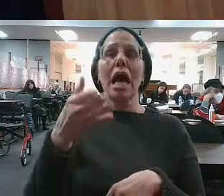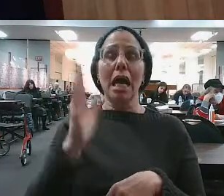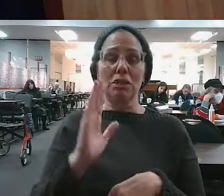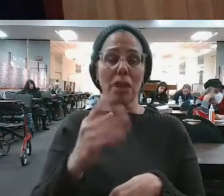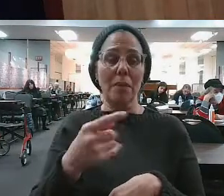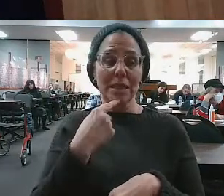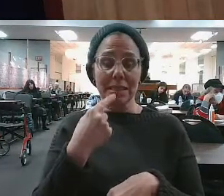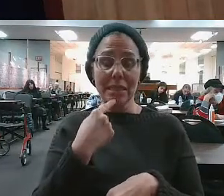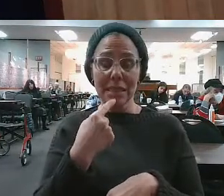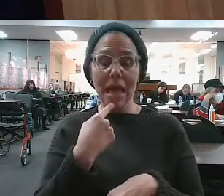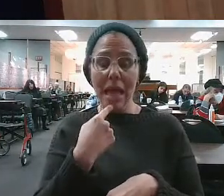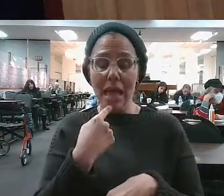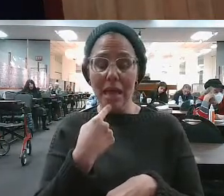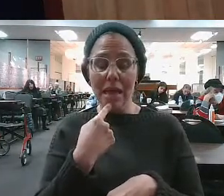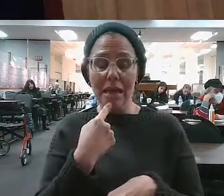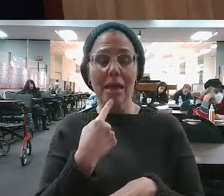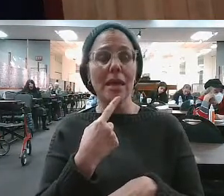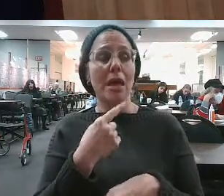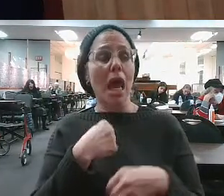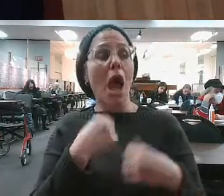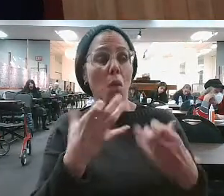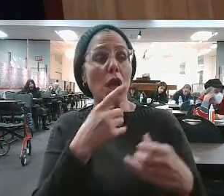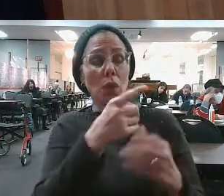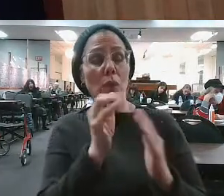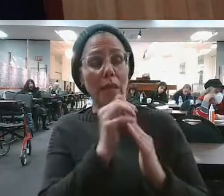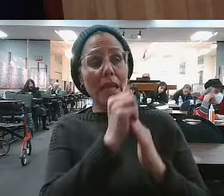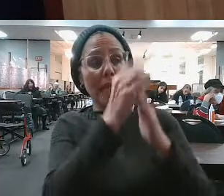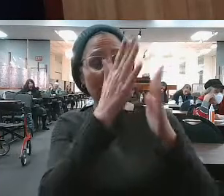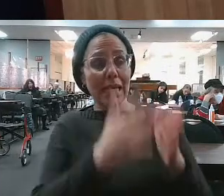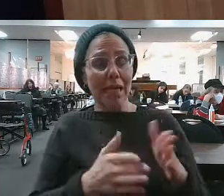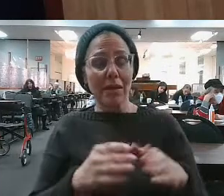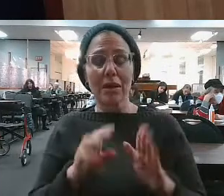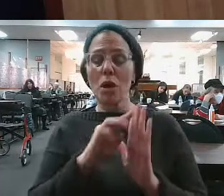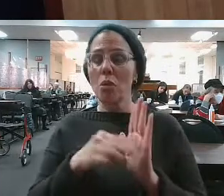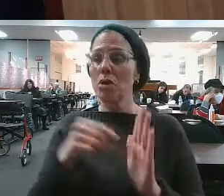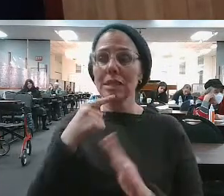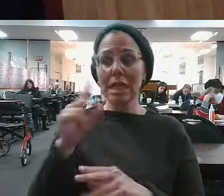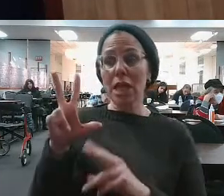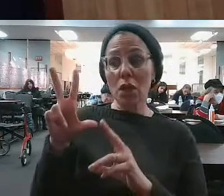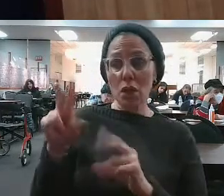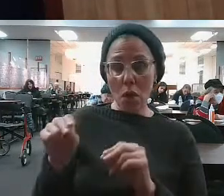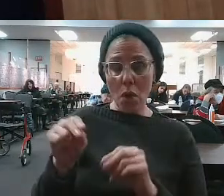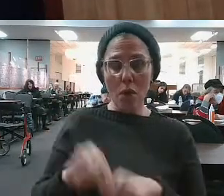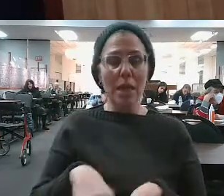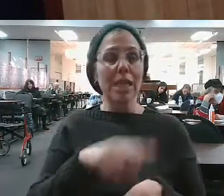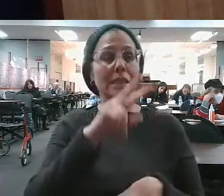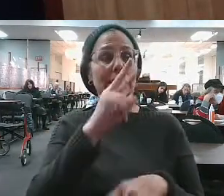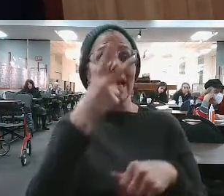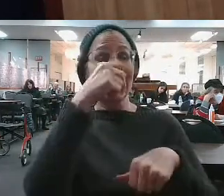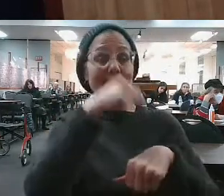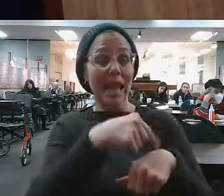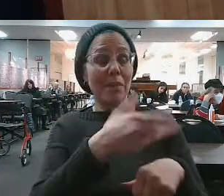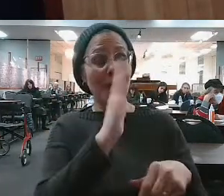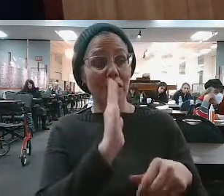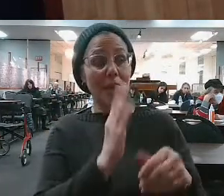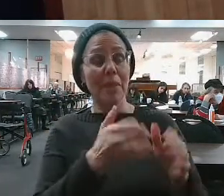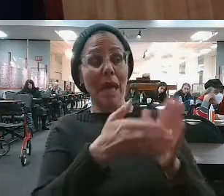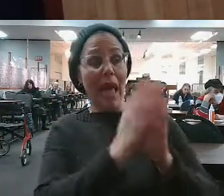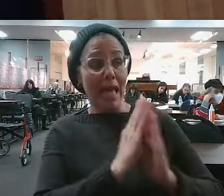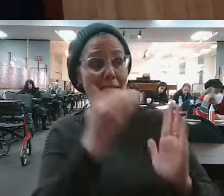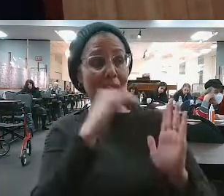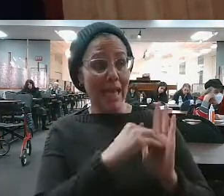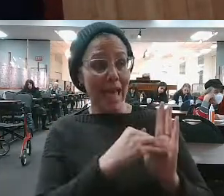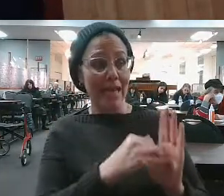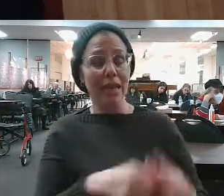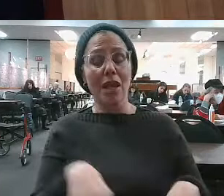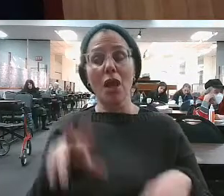time is humility. The second time is humility. Maybe even the third time is humility. But after a certain point in time,